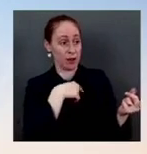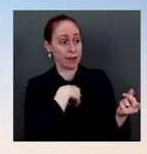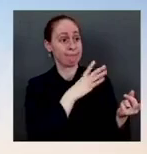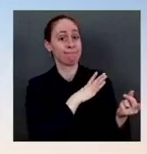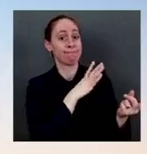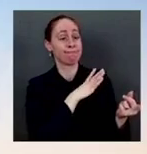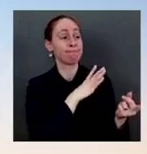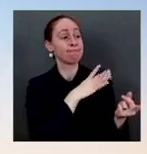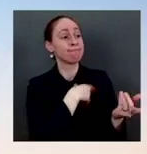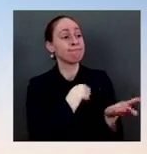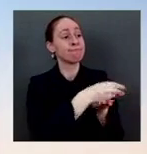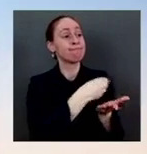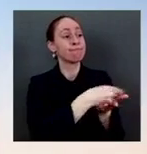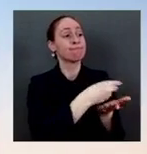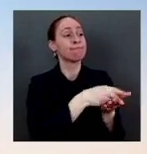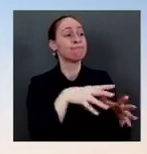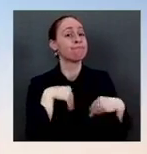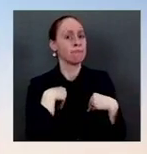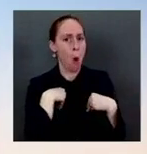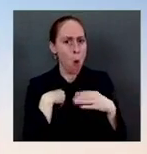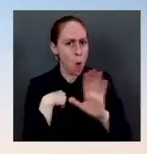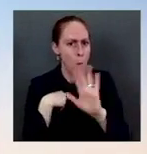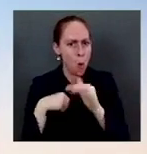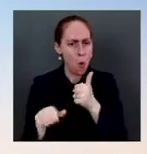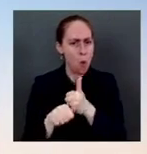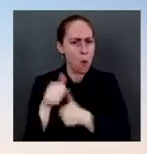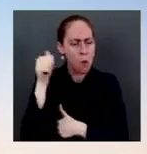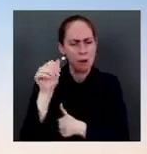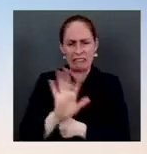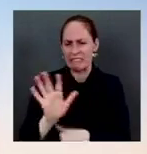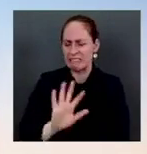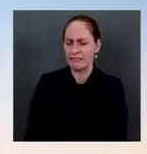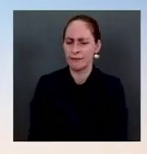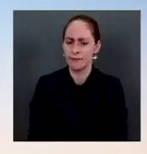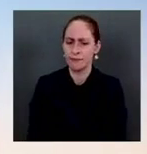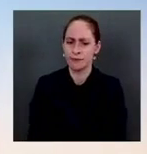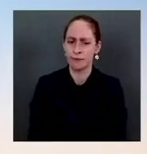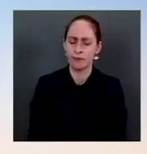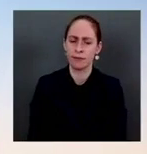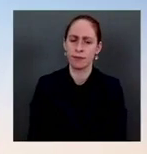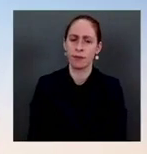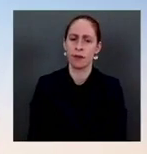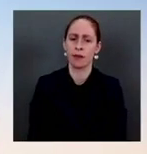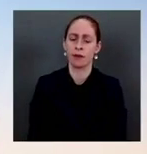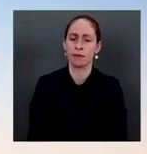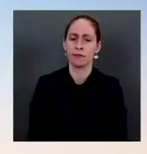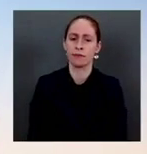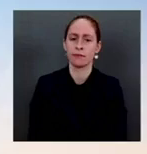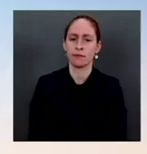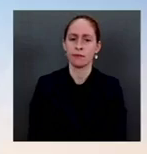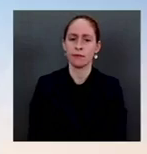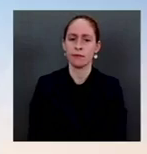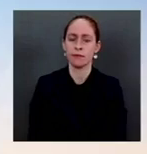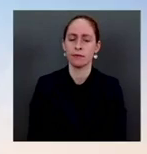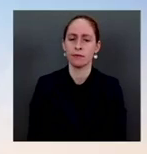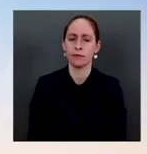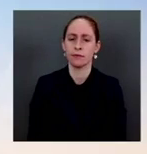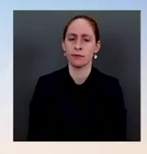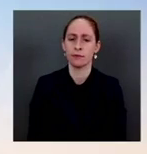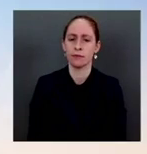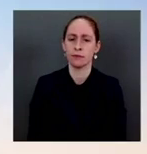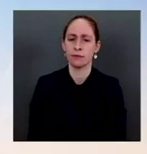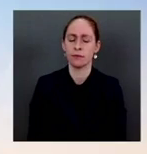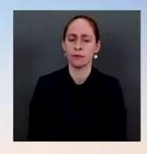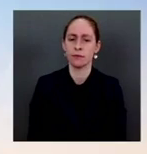how we feel. Can you just say briefly whether anyone in the administration spoke with any Chinese counterparts before the signing of this bill? Is there a concern